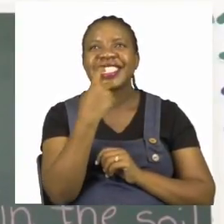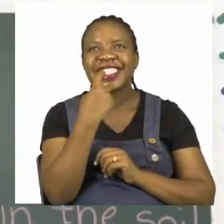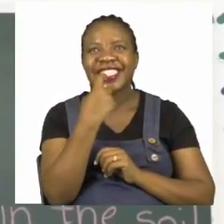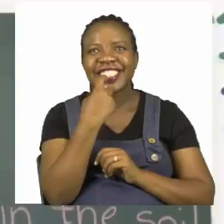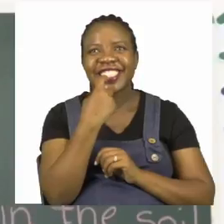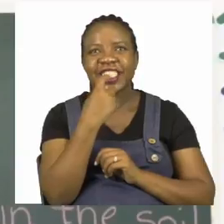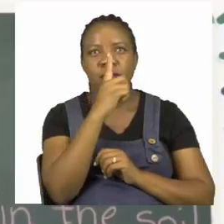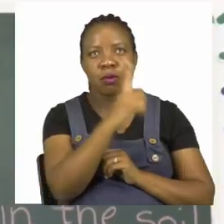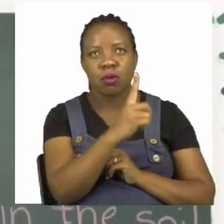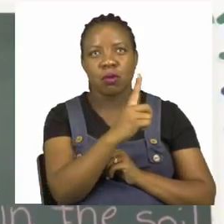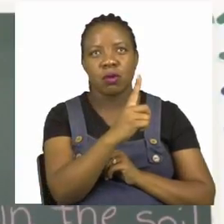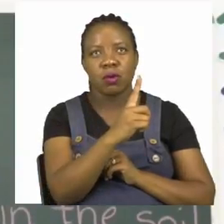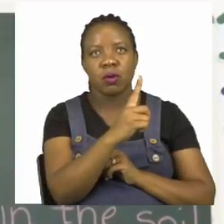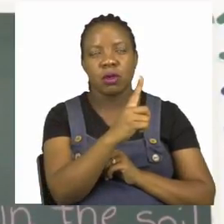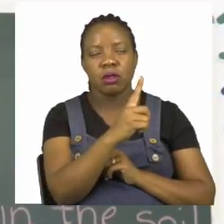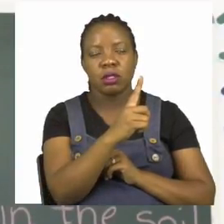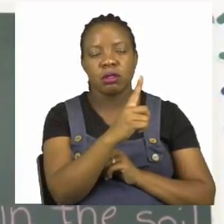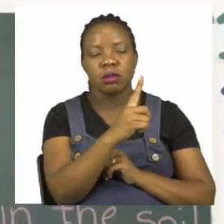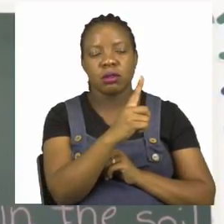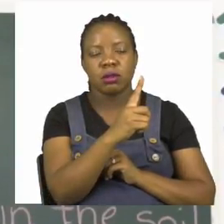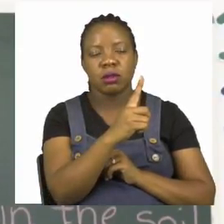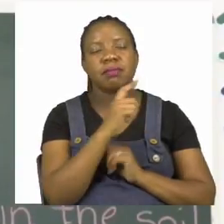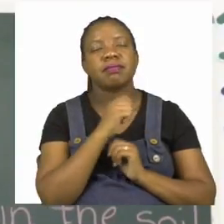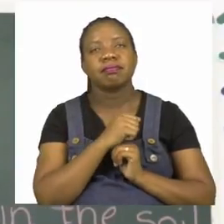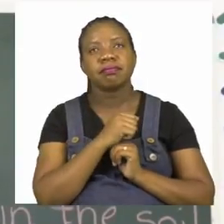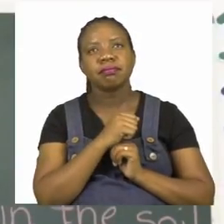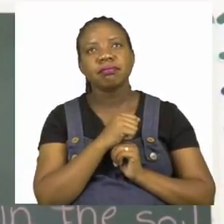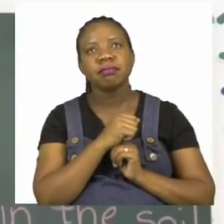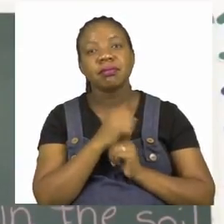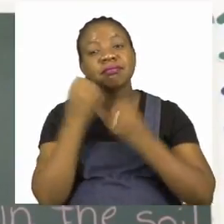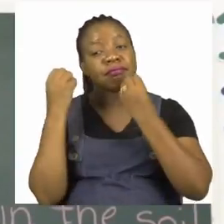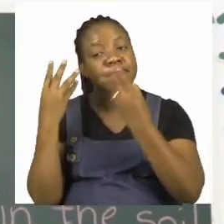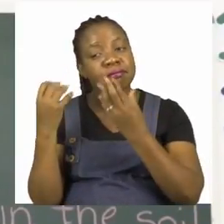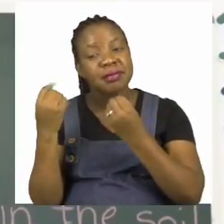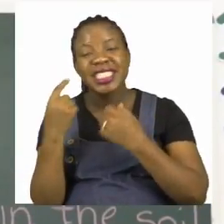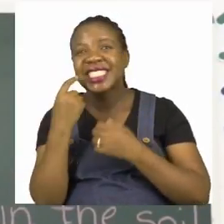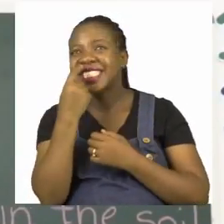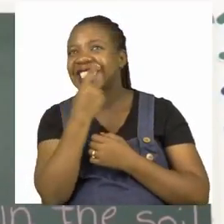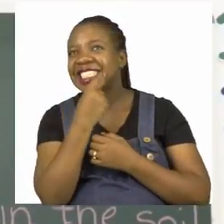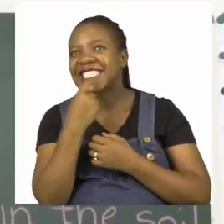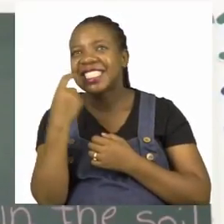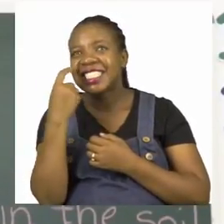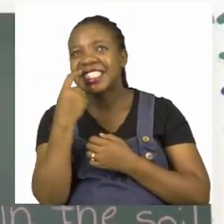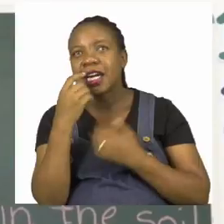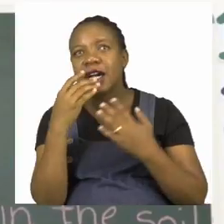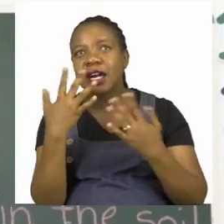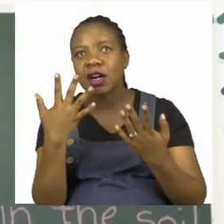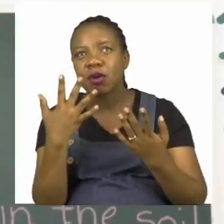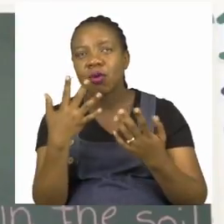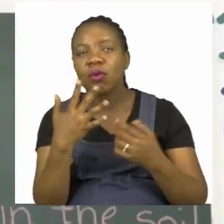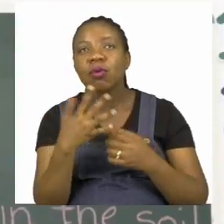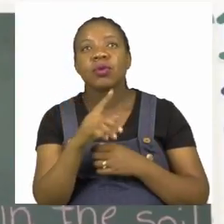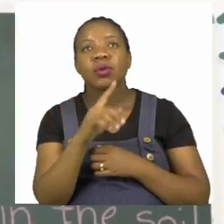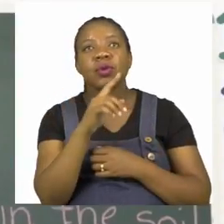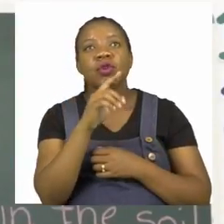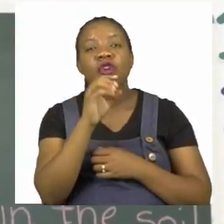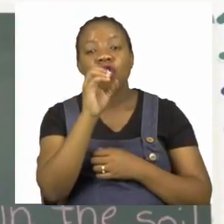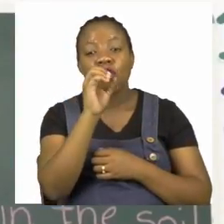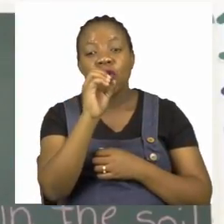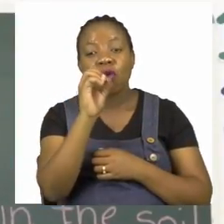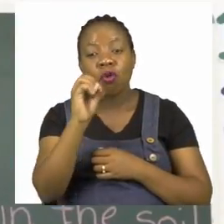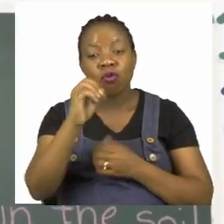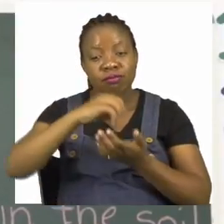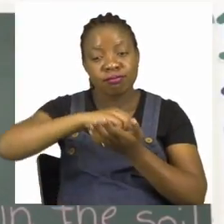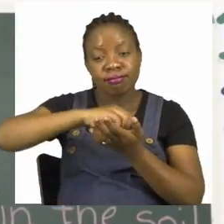by removing the O's and putting E. One